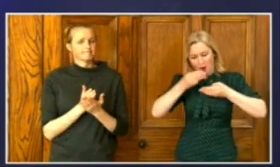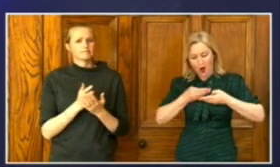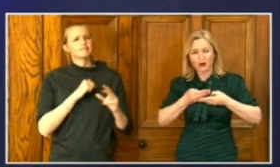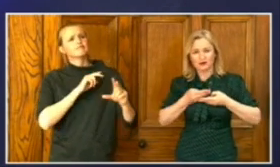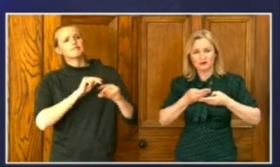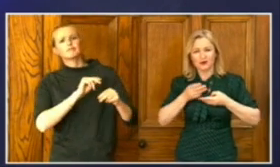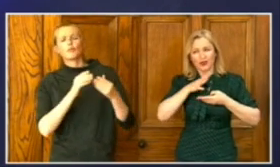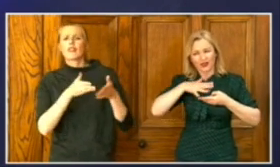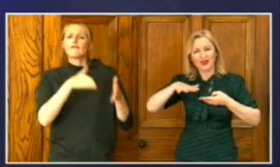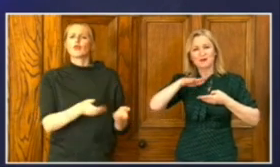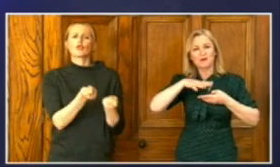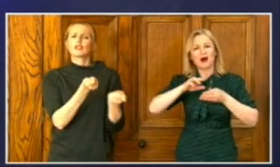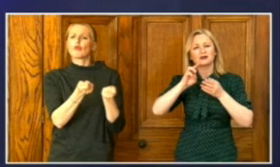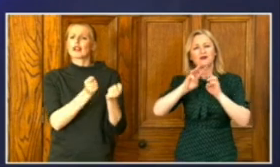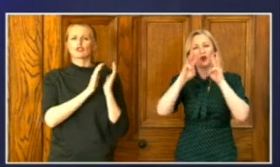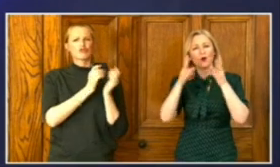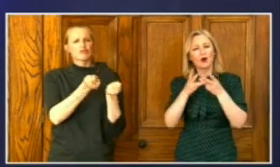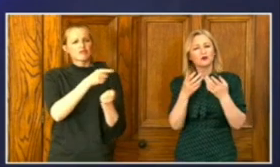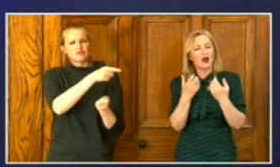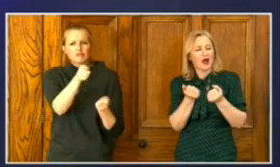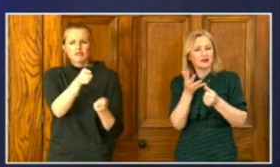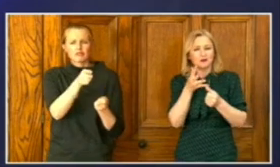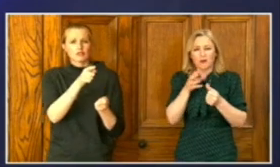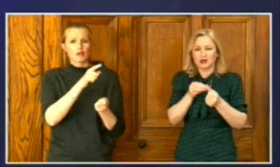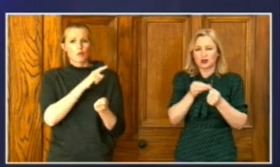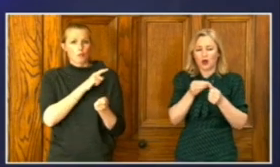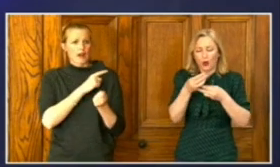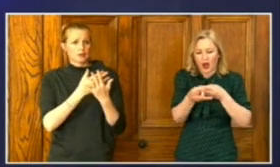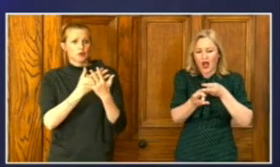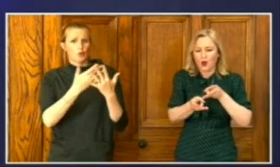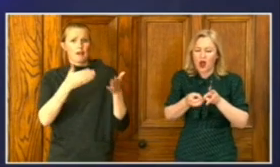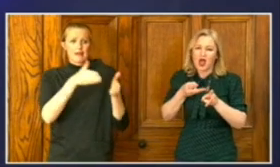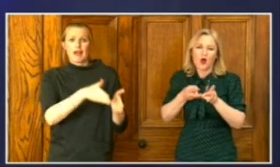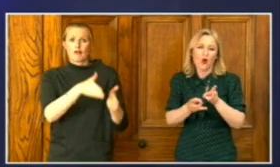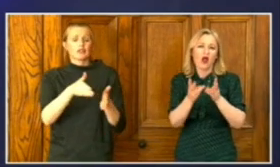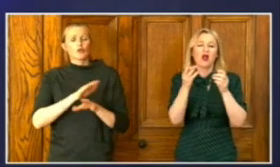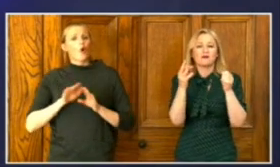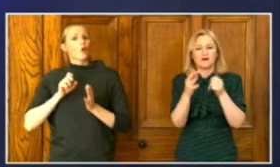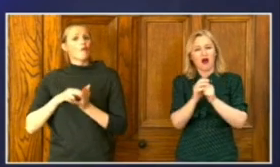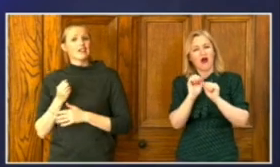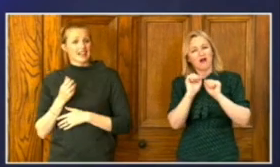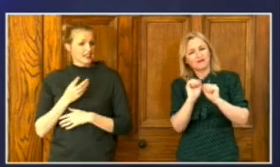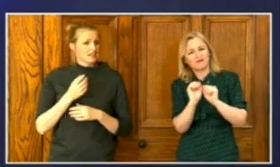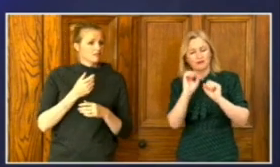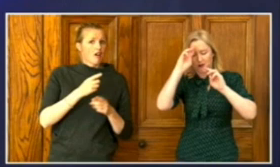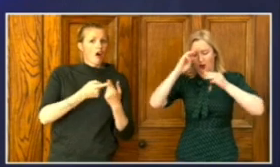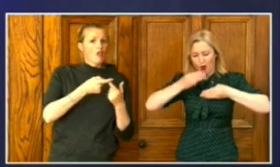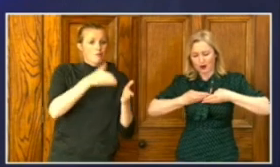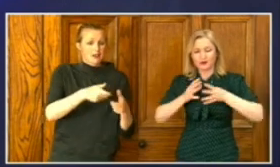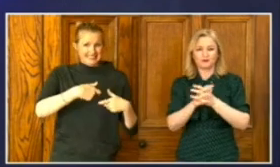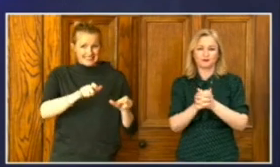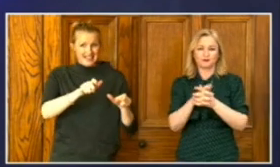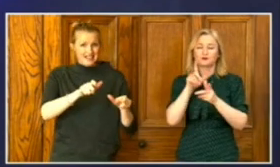directors as many non-COVID-19 related burials still take place. And during the pandemic, it